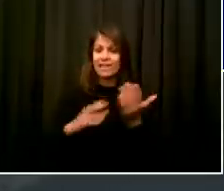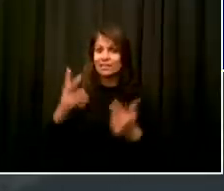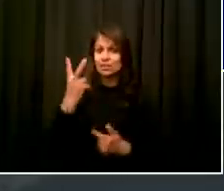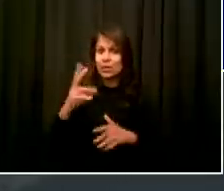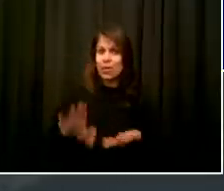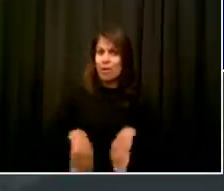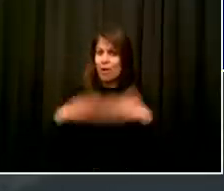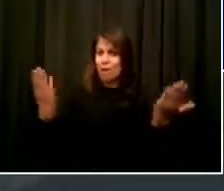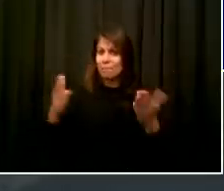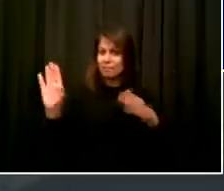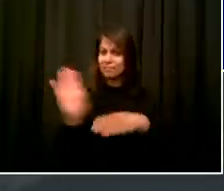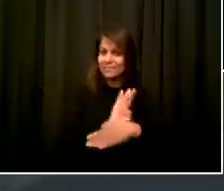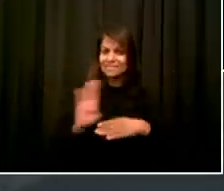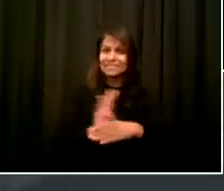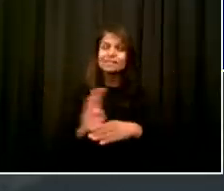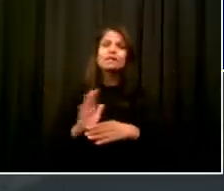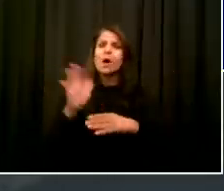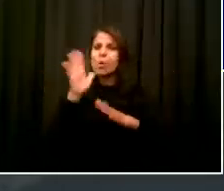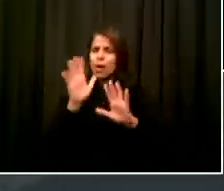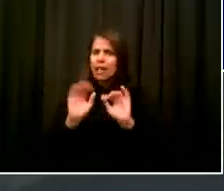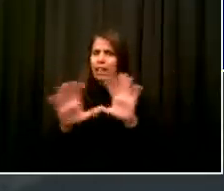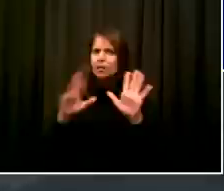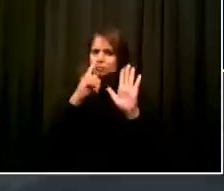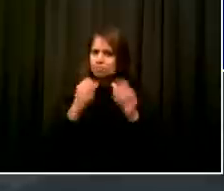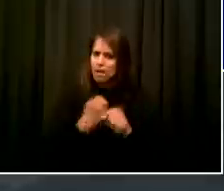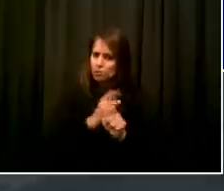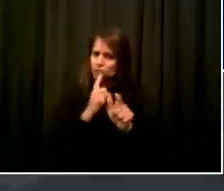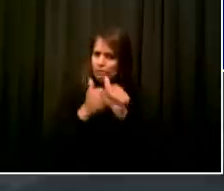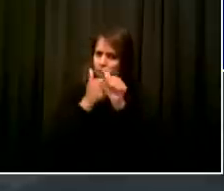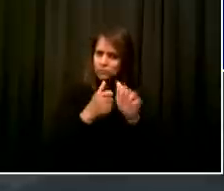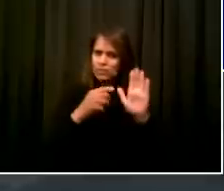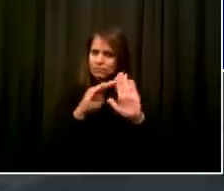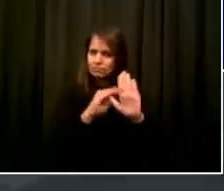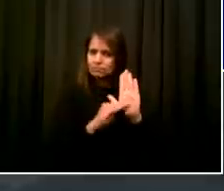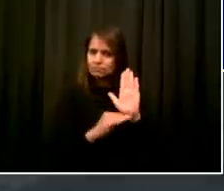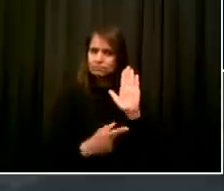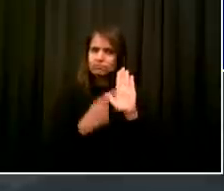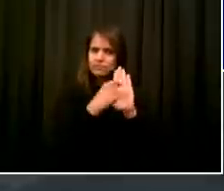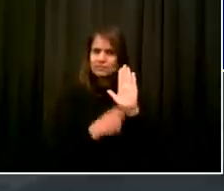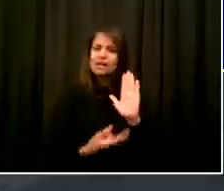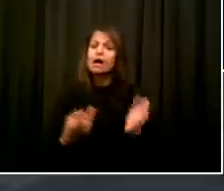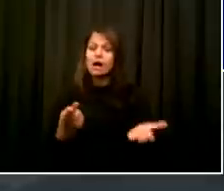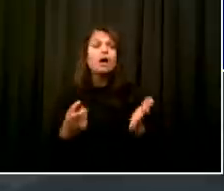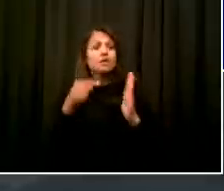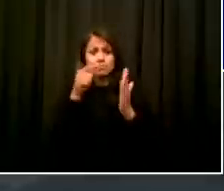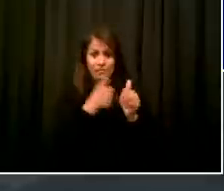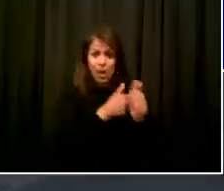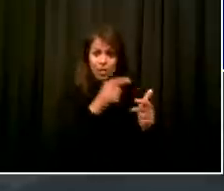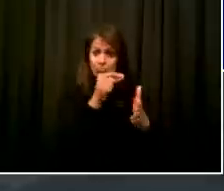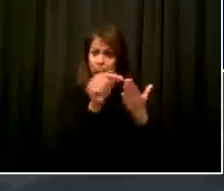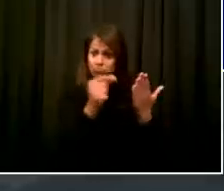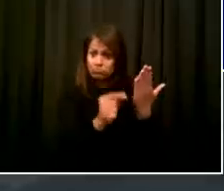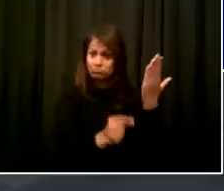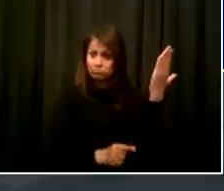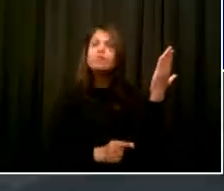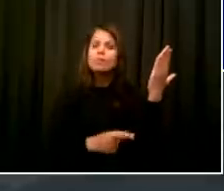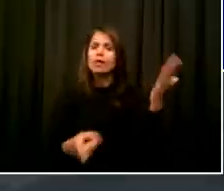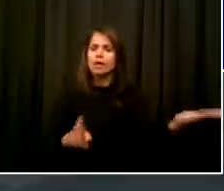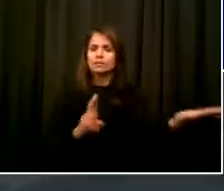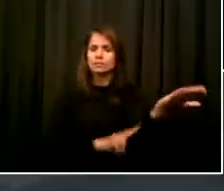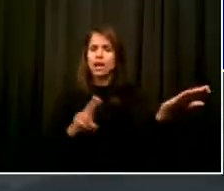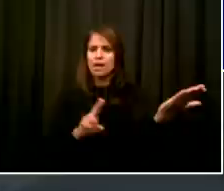forward for you to sign up. We've done a few of these already in phase one. We've had several hundred participants and we look forward